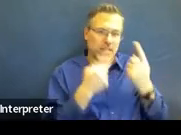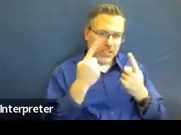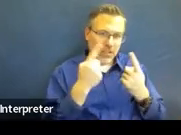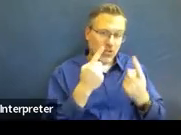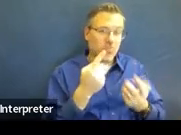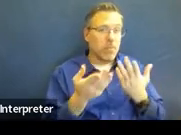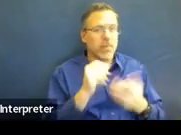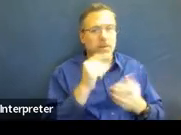happened.